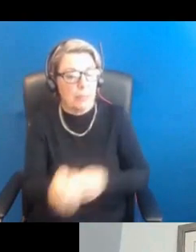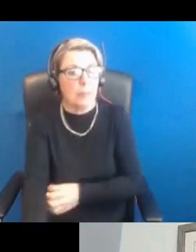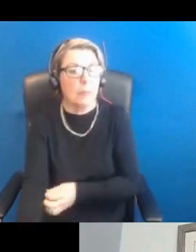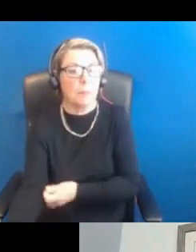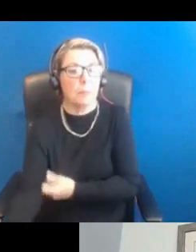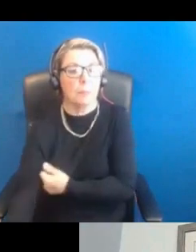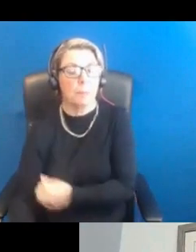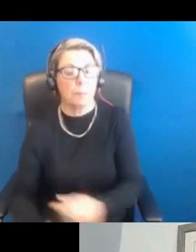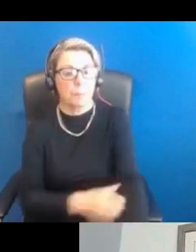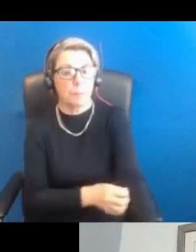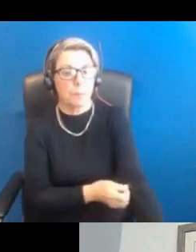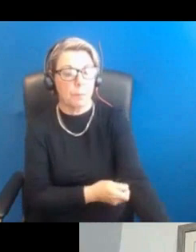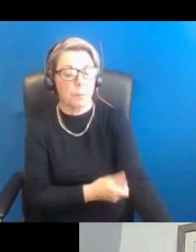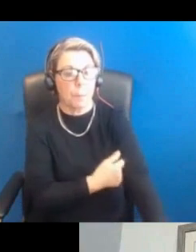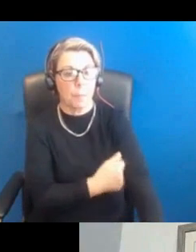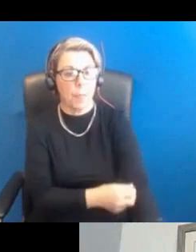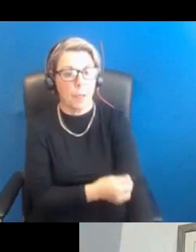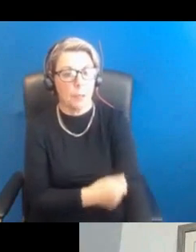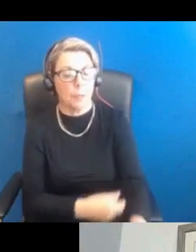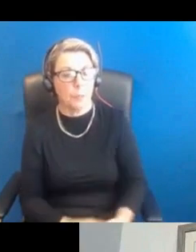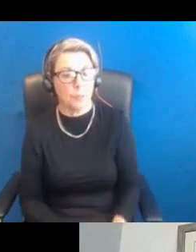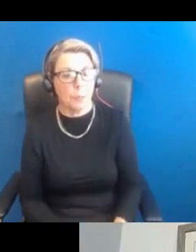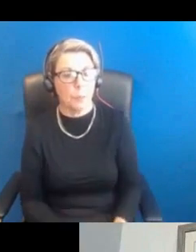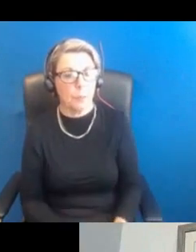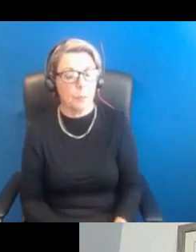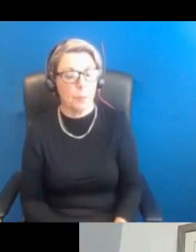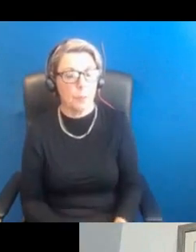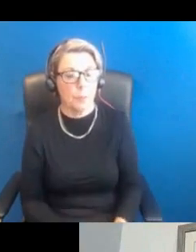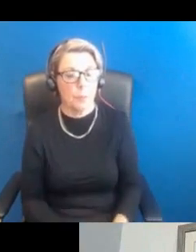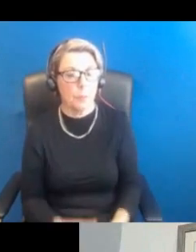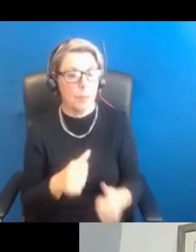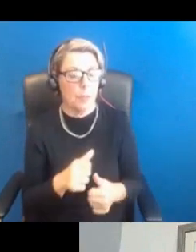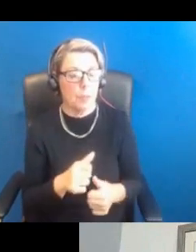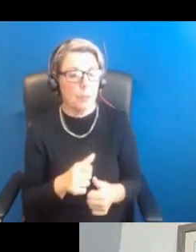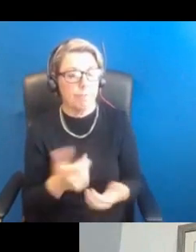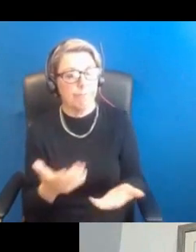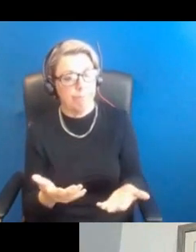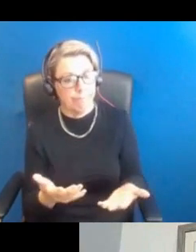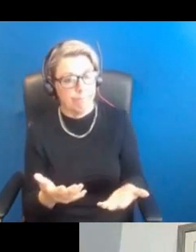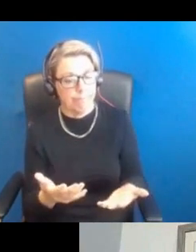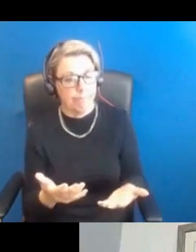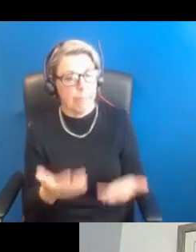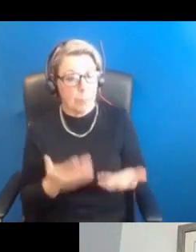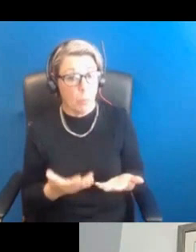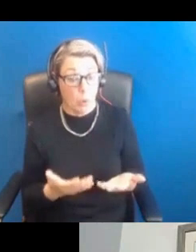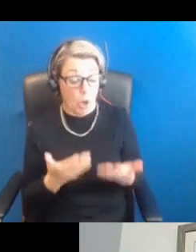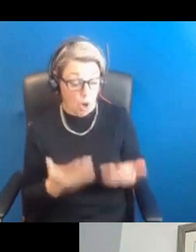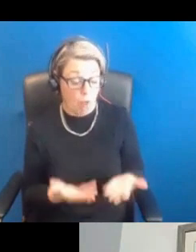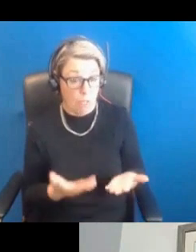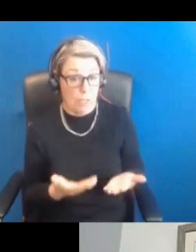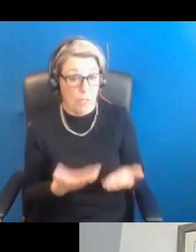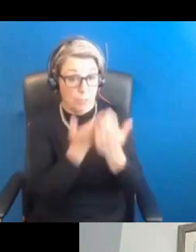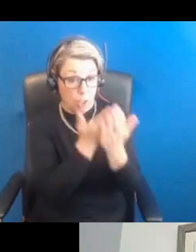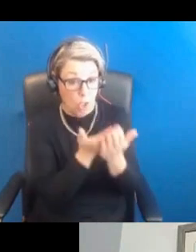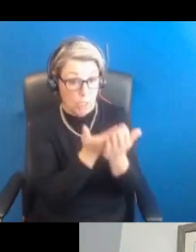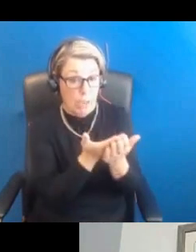I think probably the best thing to say is that there's currently a study which is looking at